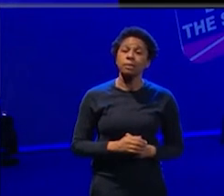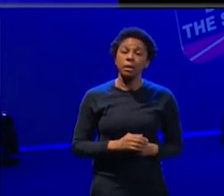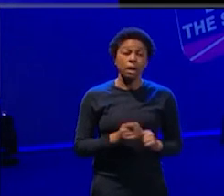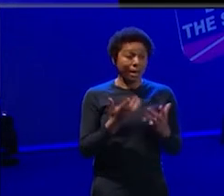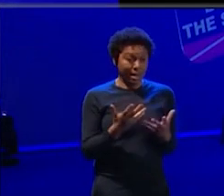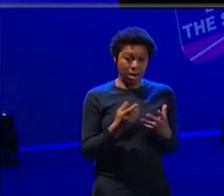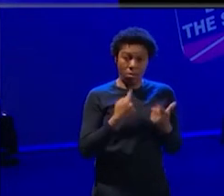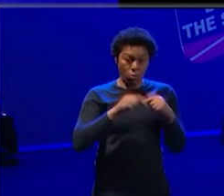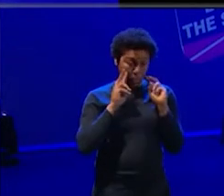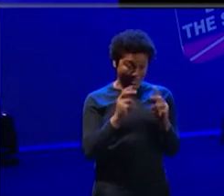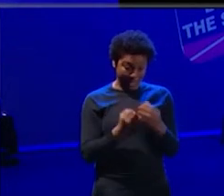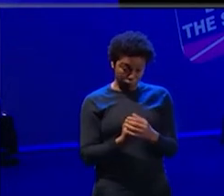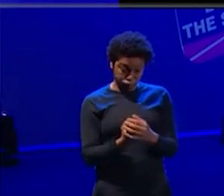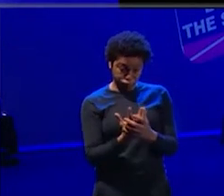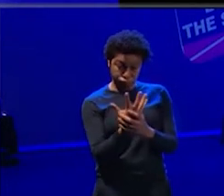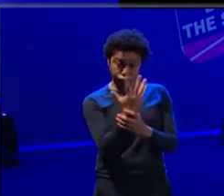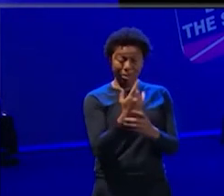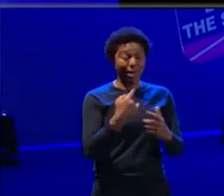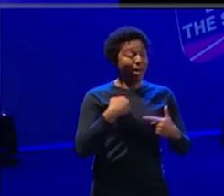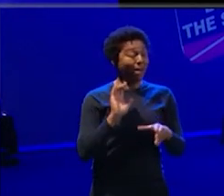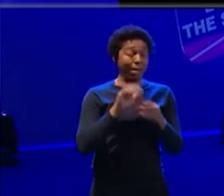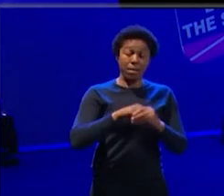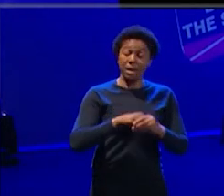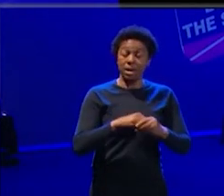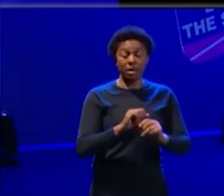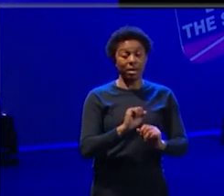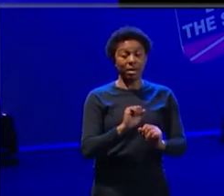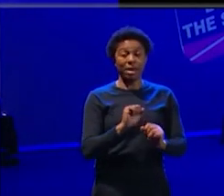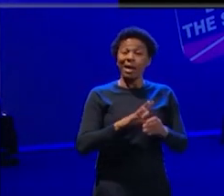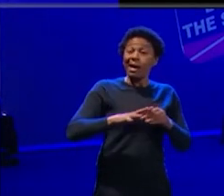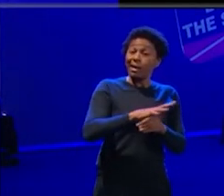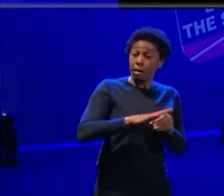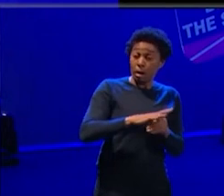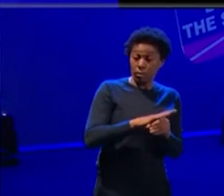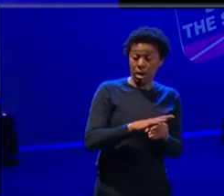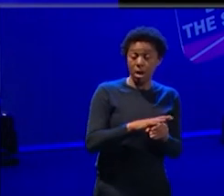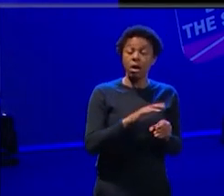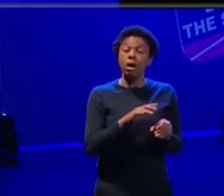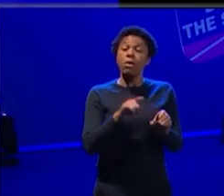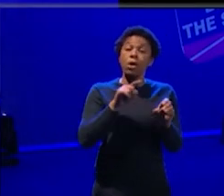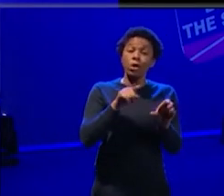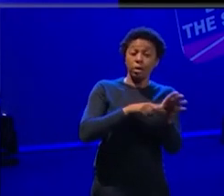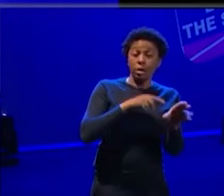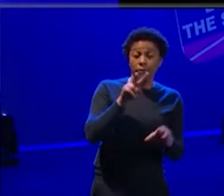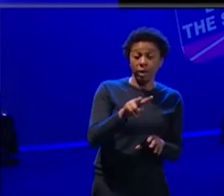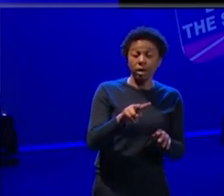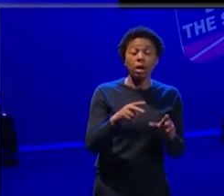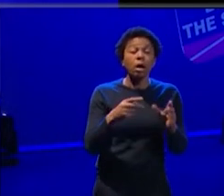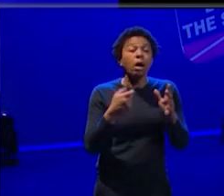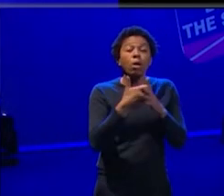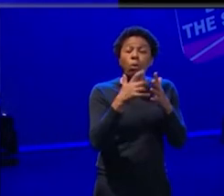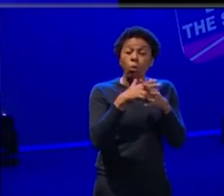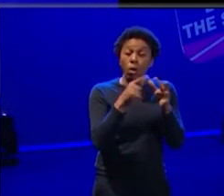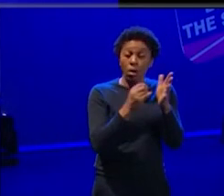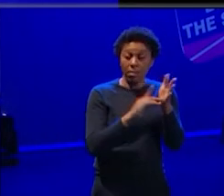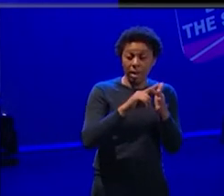of that is really great. I, luckily I'm in a space with young Vic where we have an artist director, Kwame Kuyama, who's very much because of the work